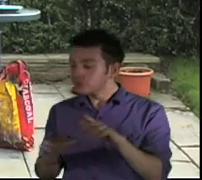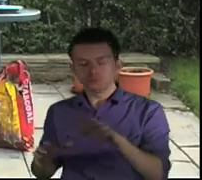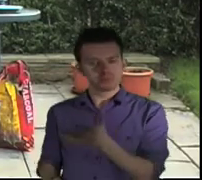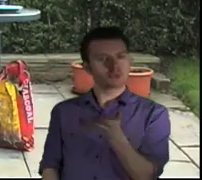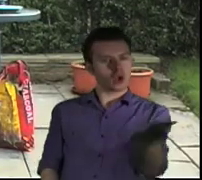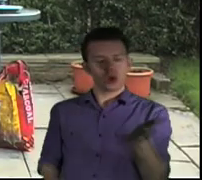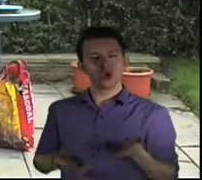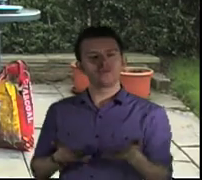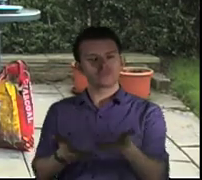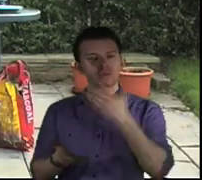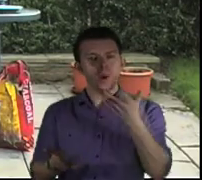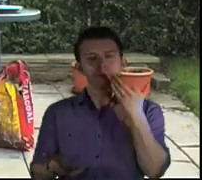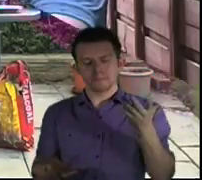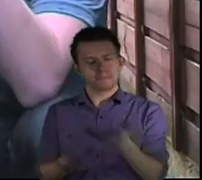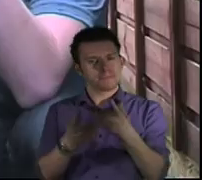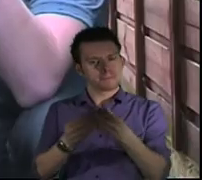in case.